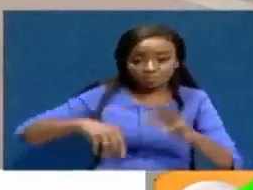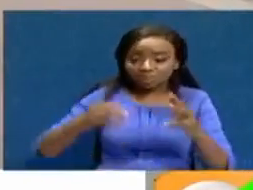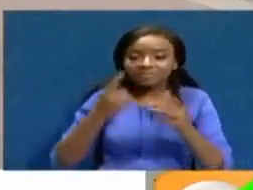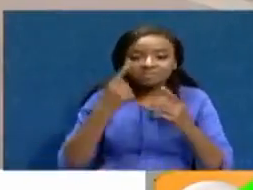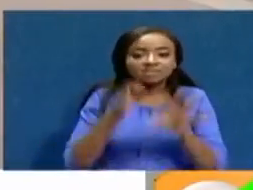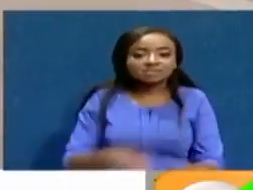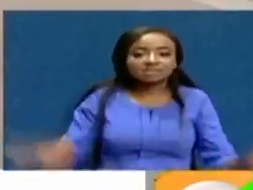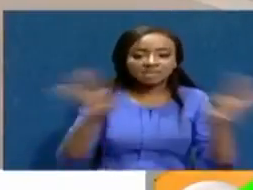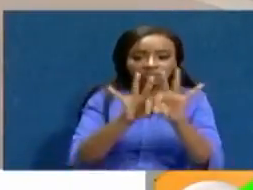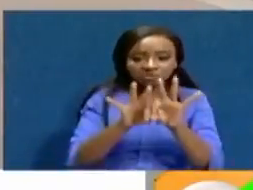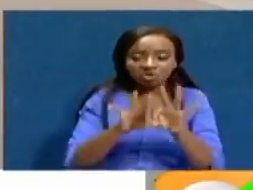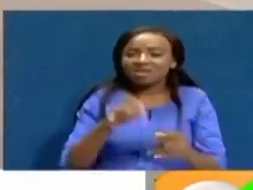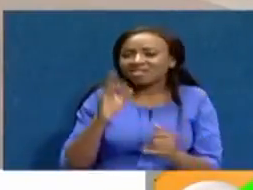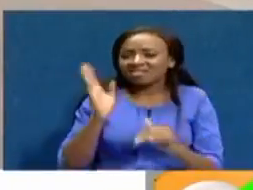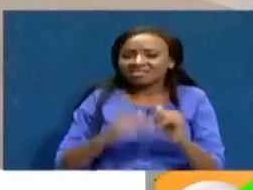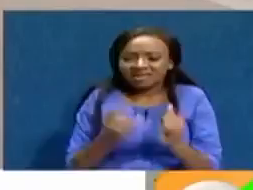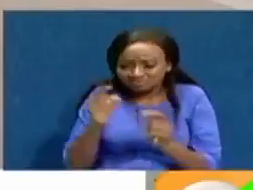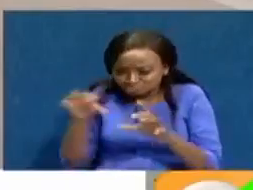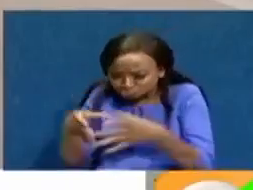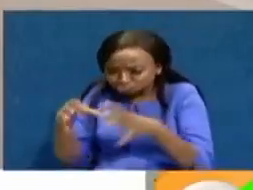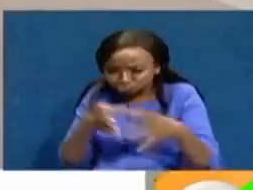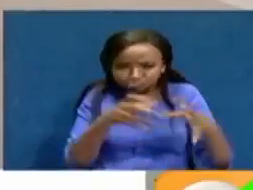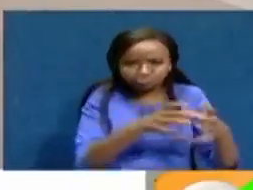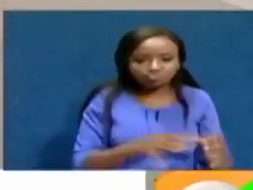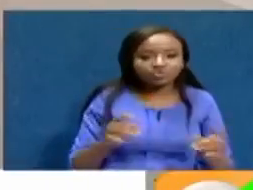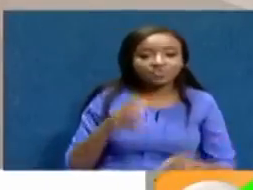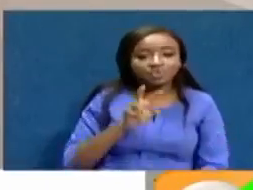holistically rather than just in a single issue. You're watching watching tonight.